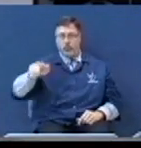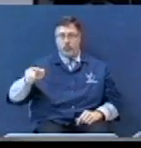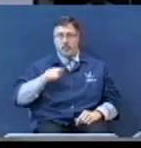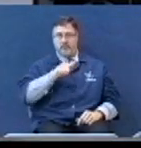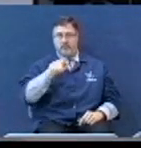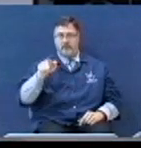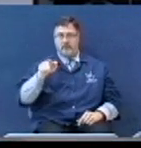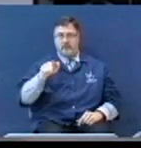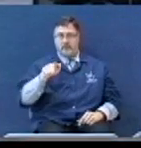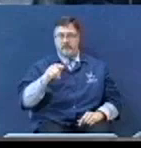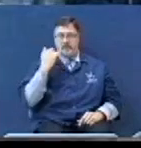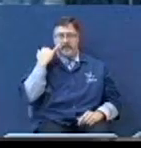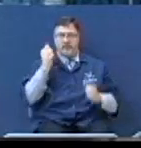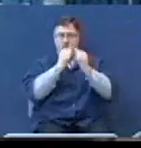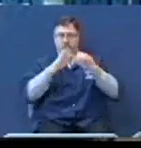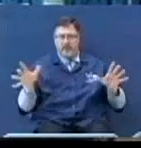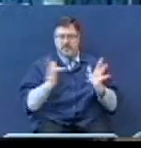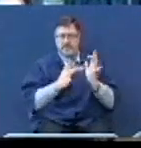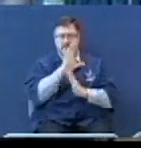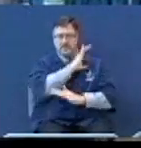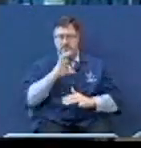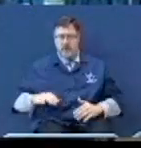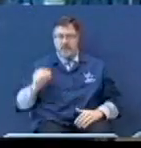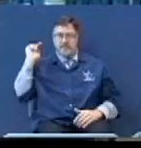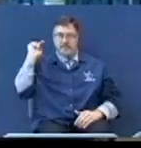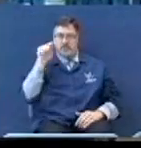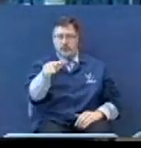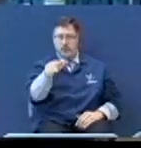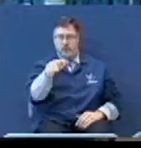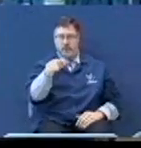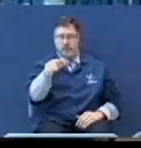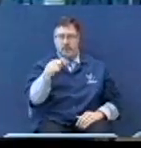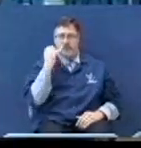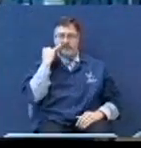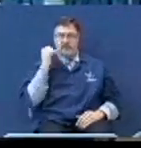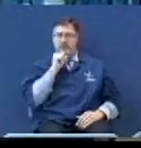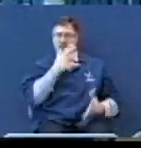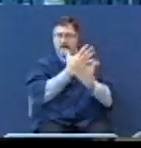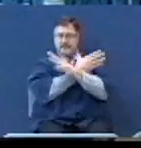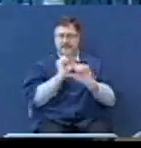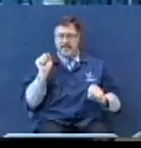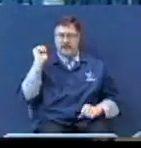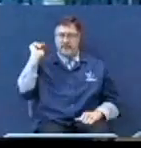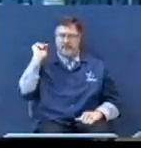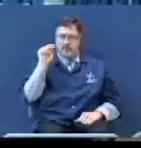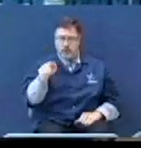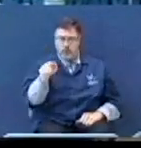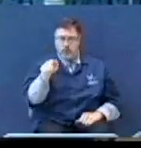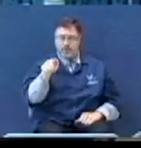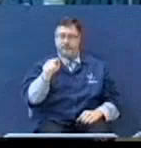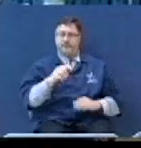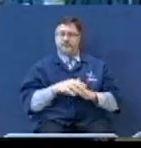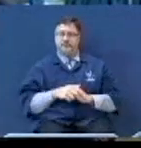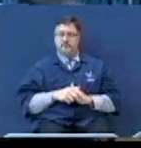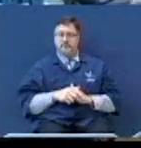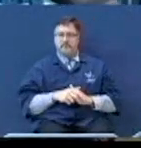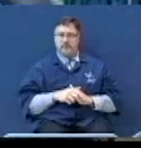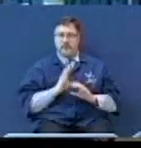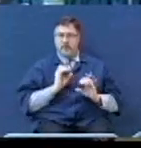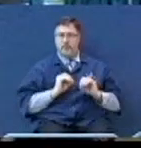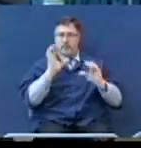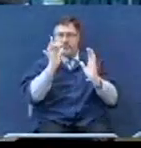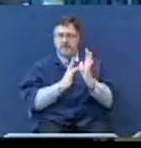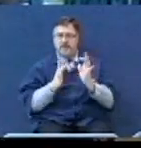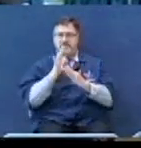If you're here without Christ, you. If you're here and saved, you. Put him